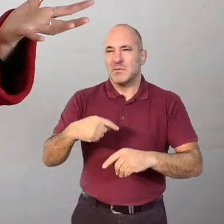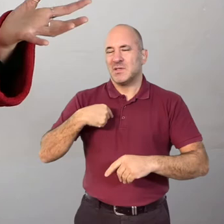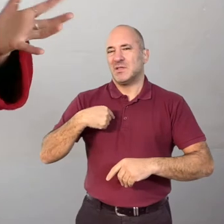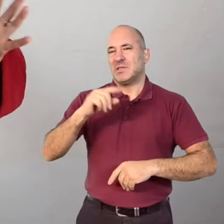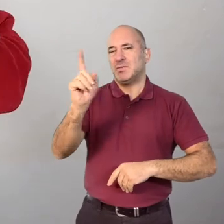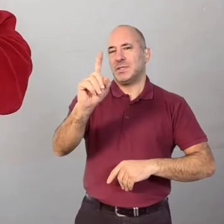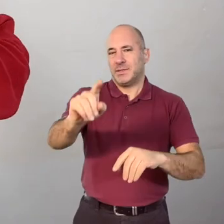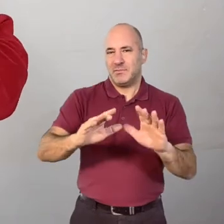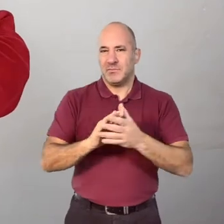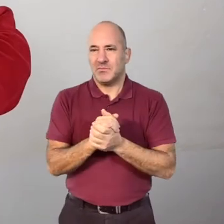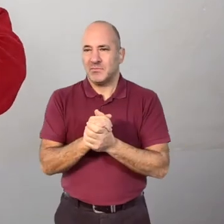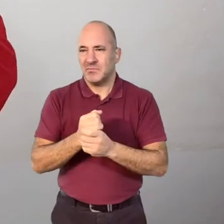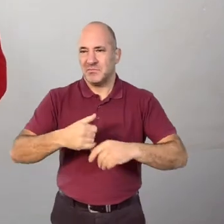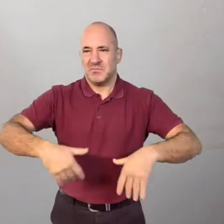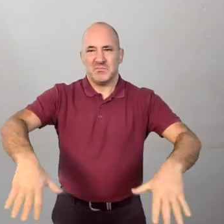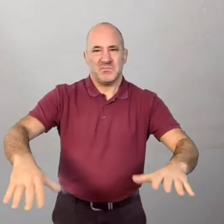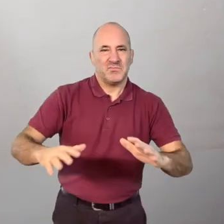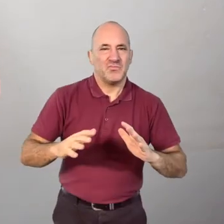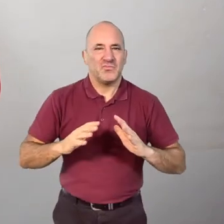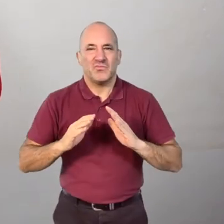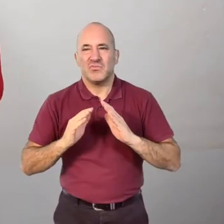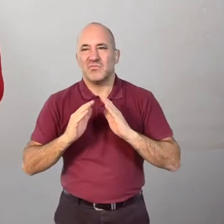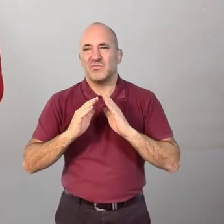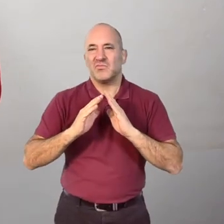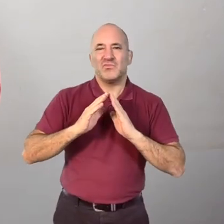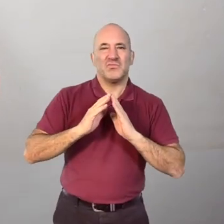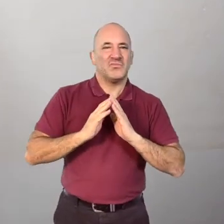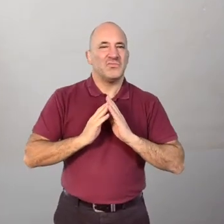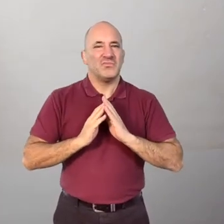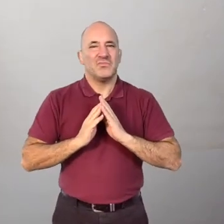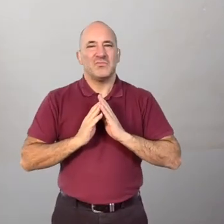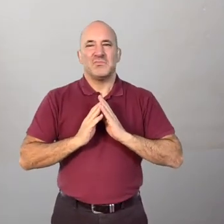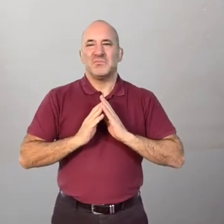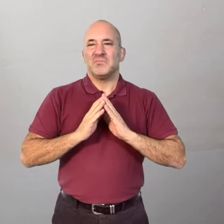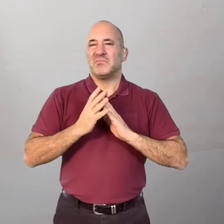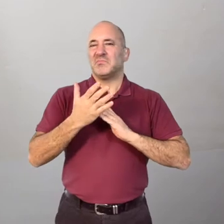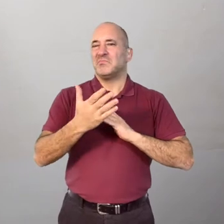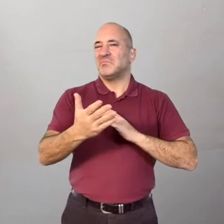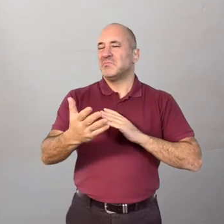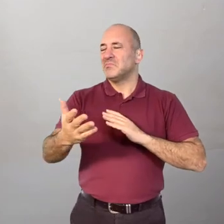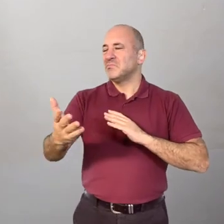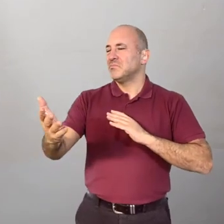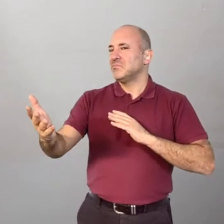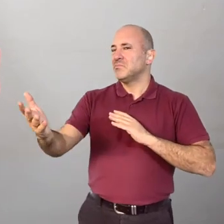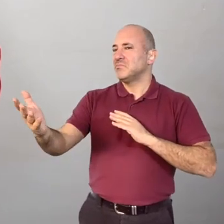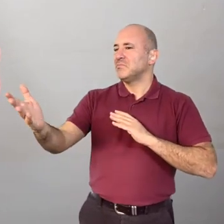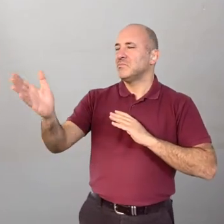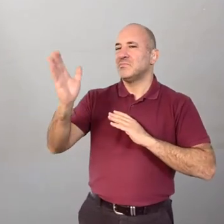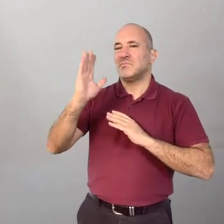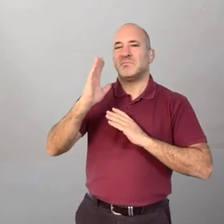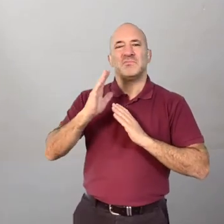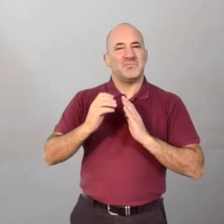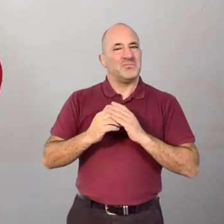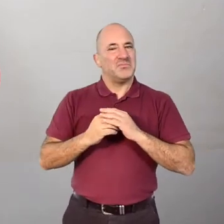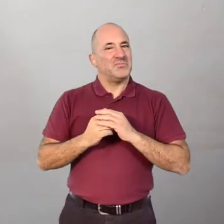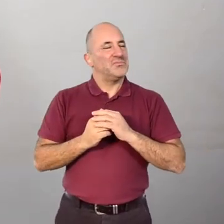do with your arms? For me I put my arms together and I move slowly reaching my arms